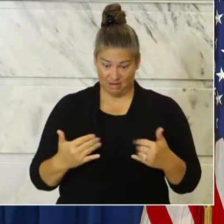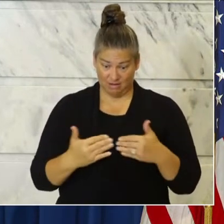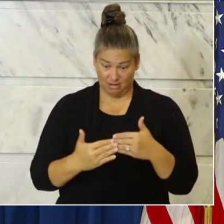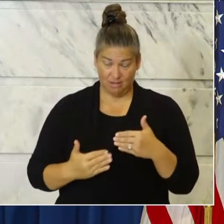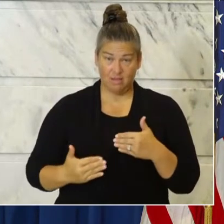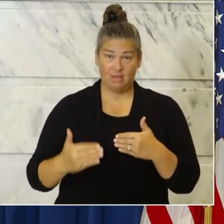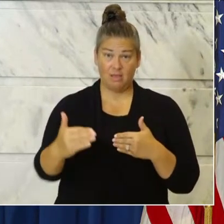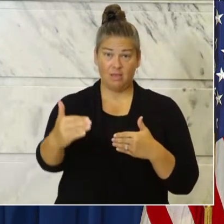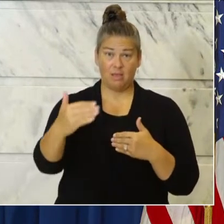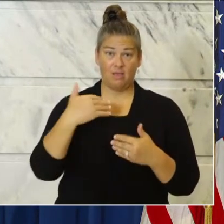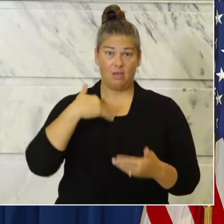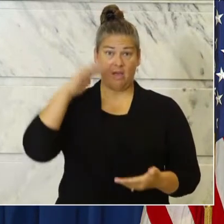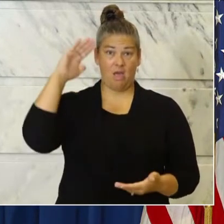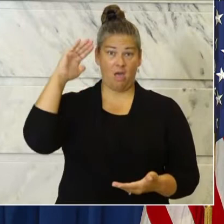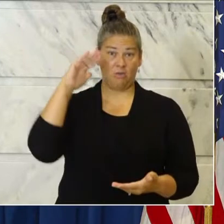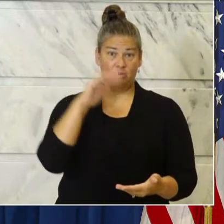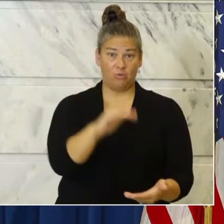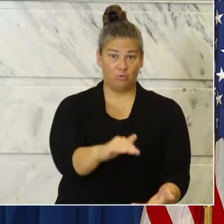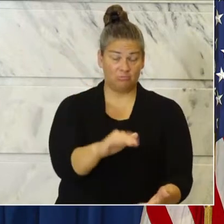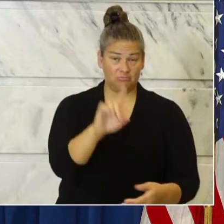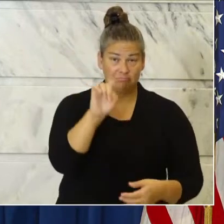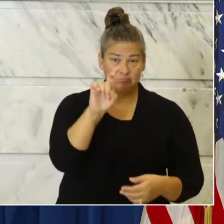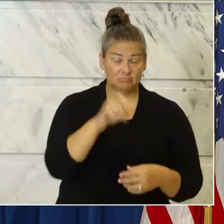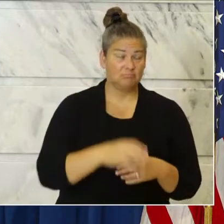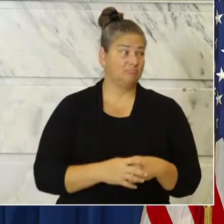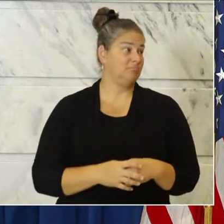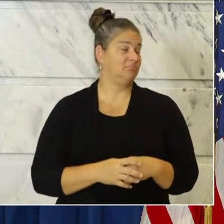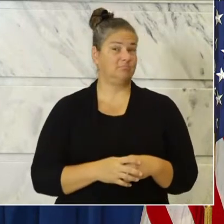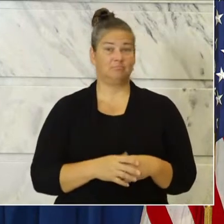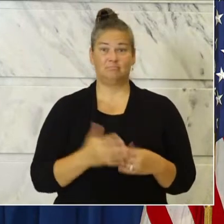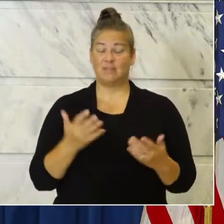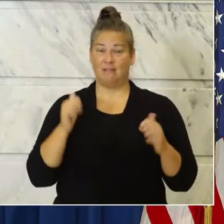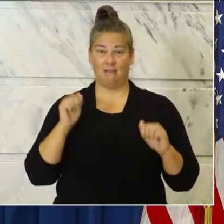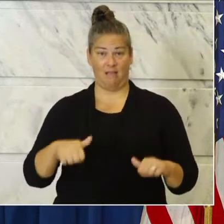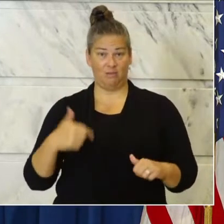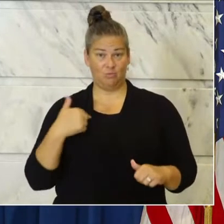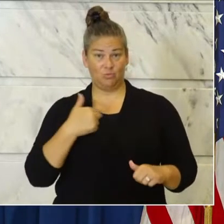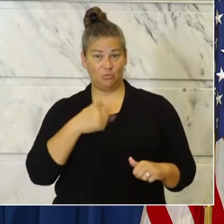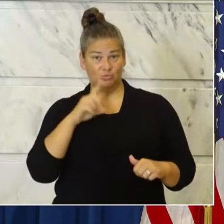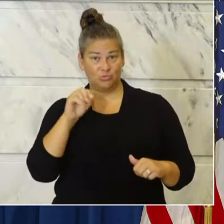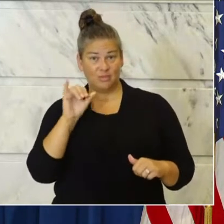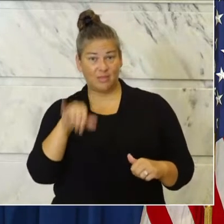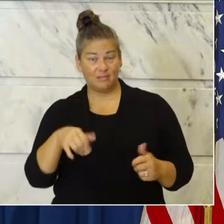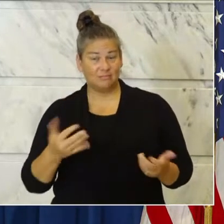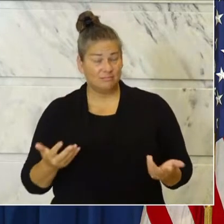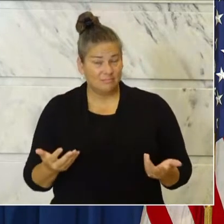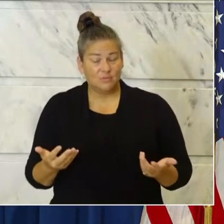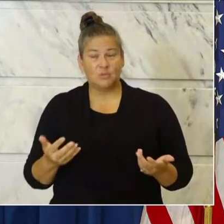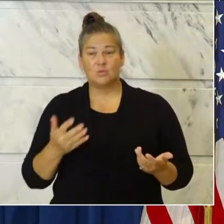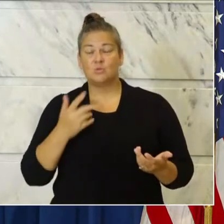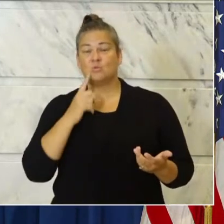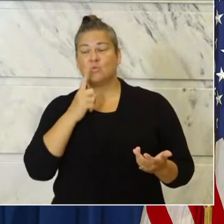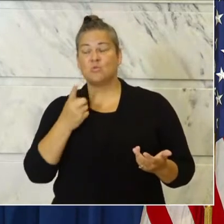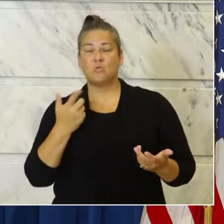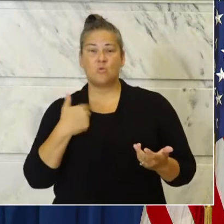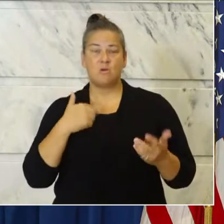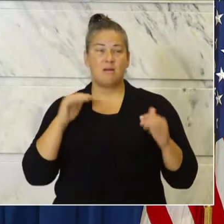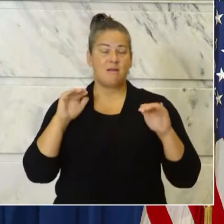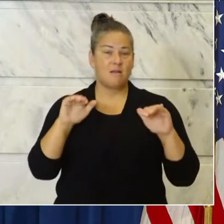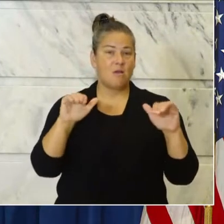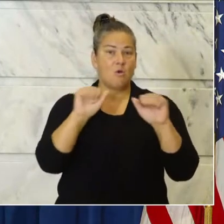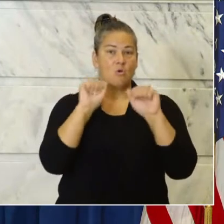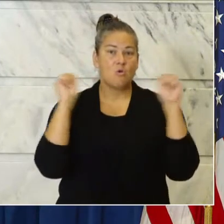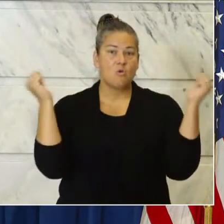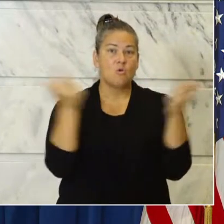first responded force a plateau using slightly different methods, primarily getting everybody to wear a